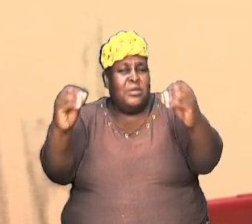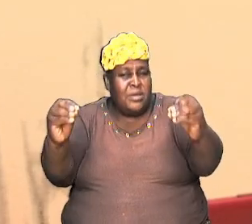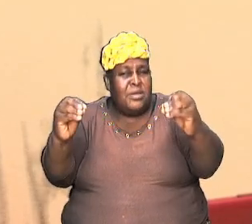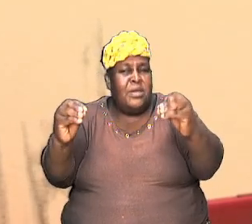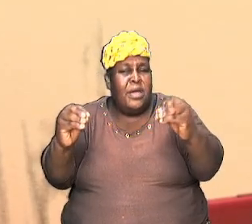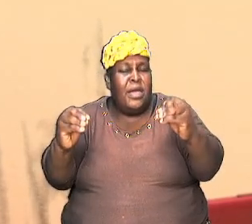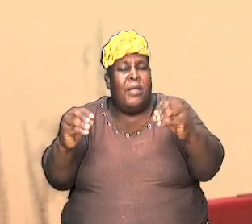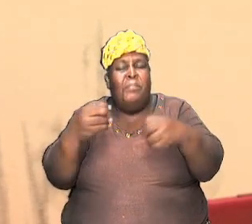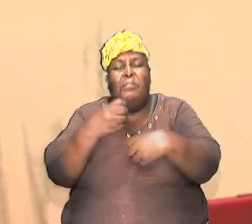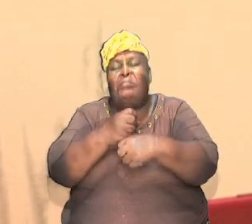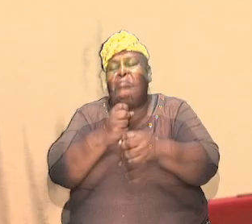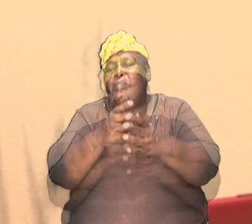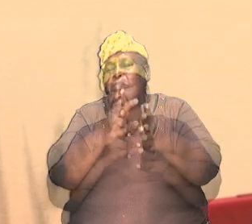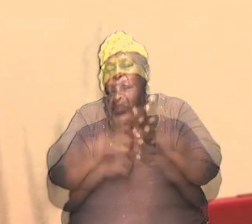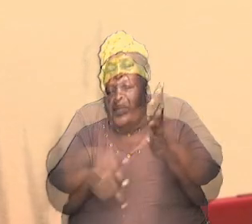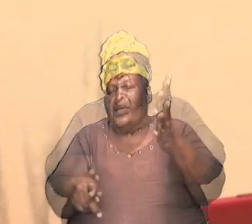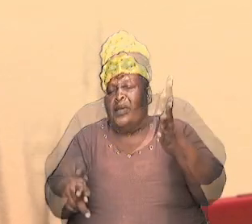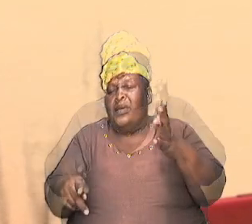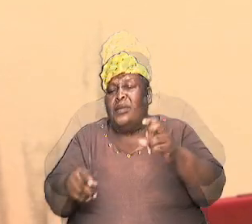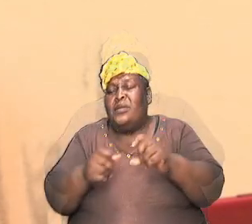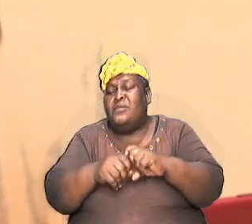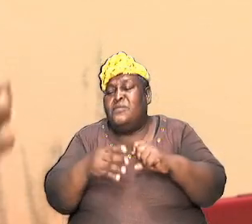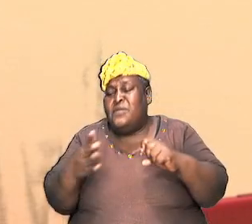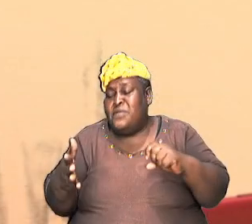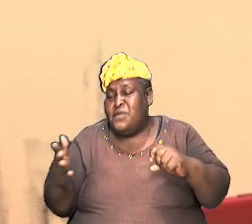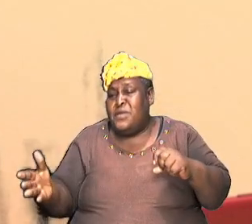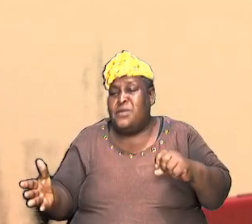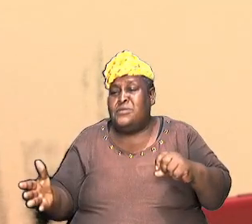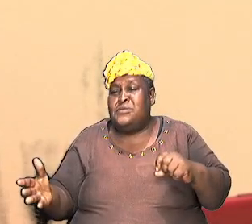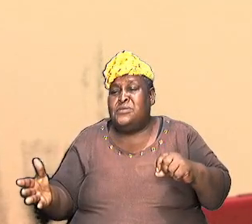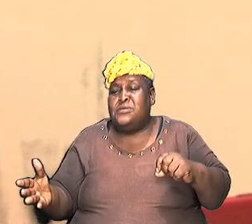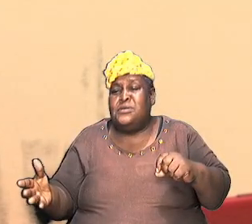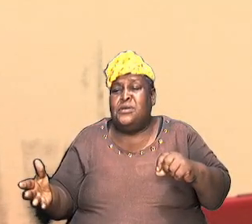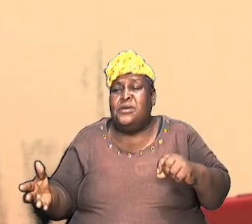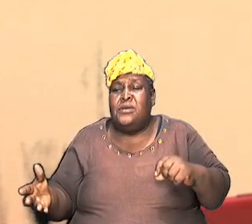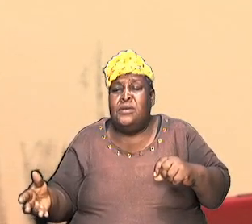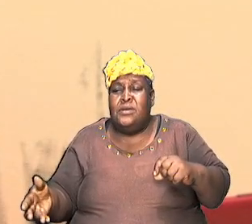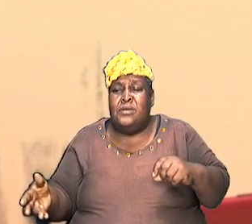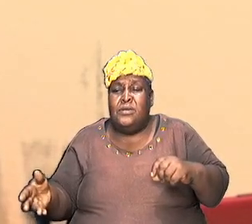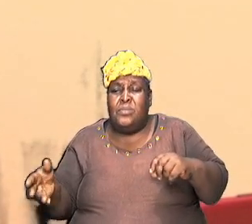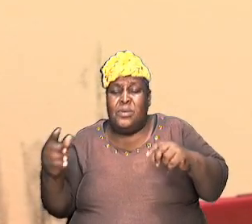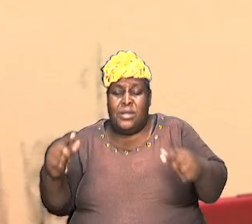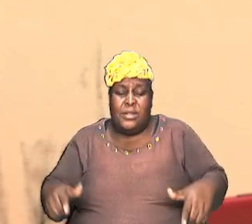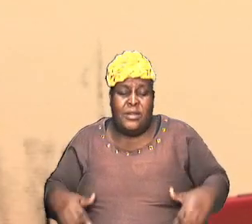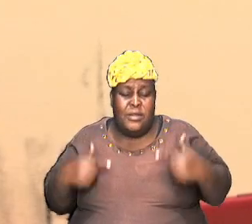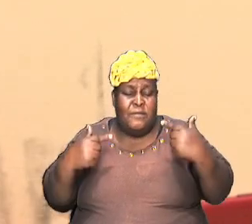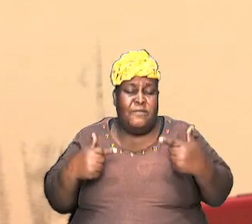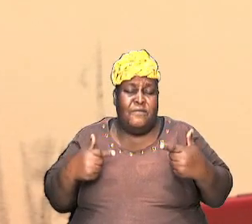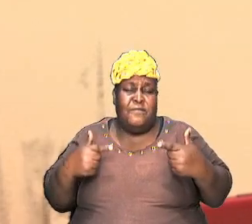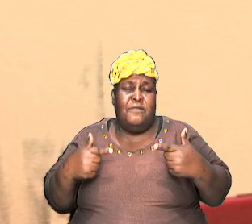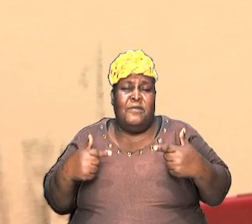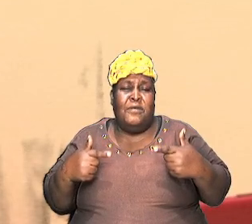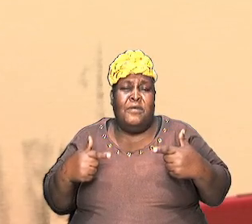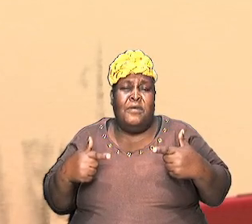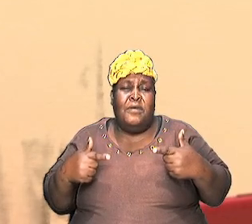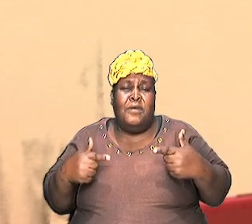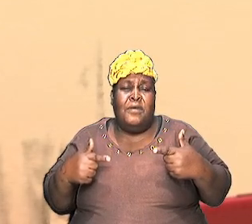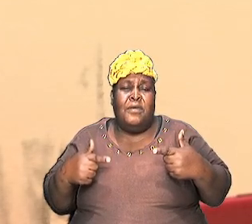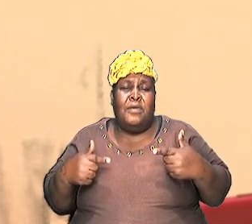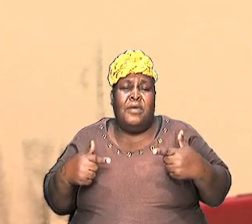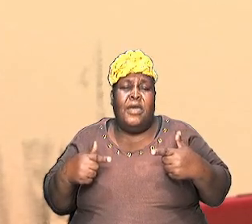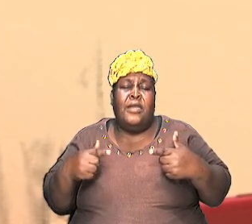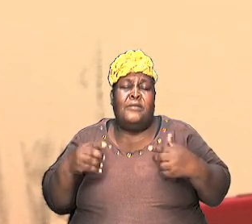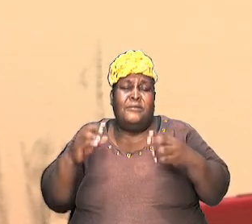part of the things that we portray and that we push out to all.